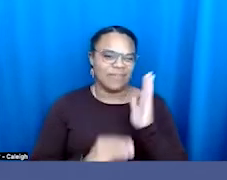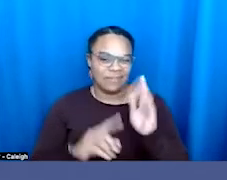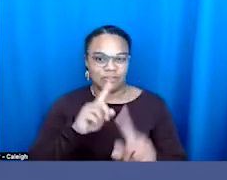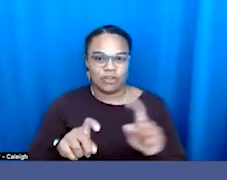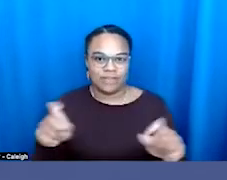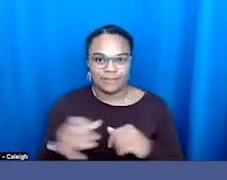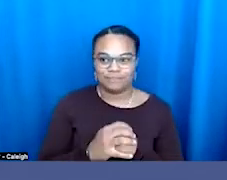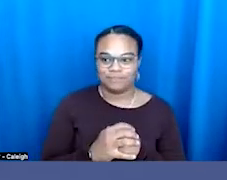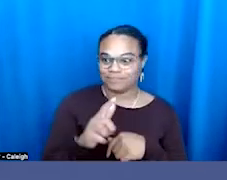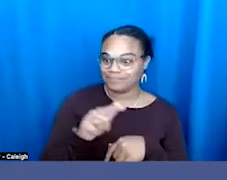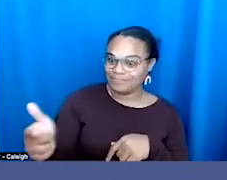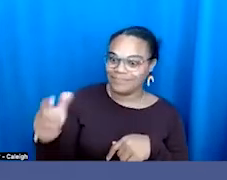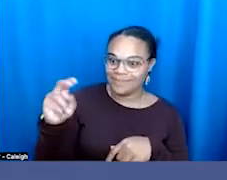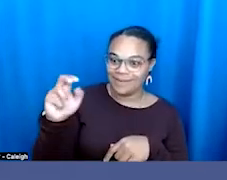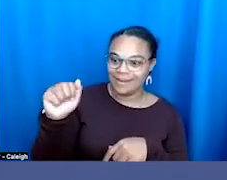Nadine.